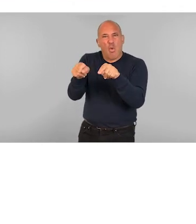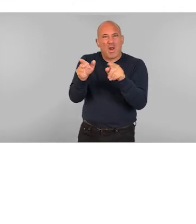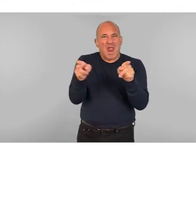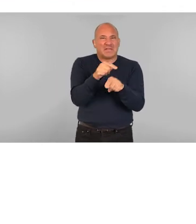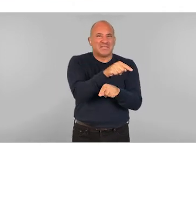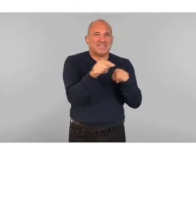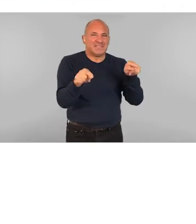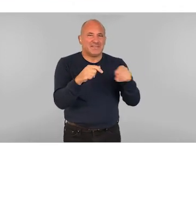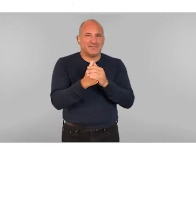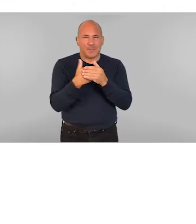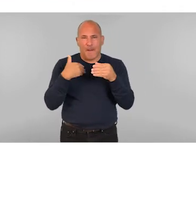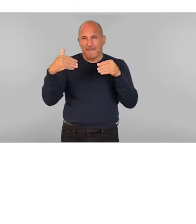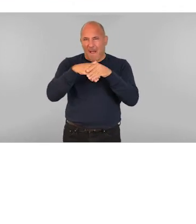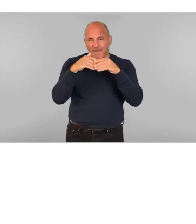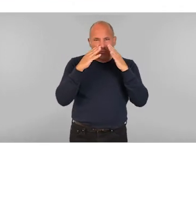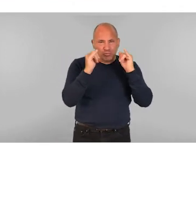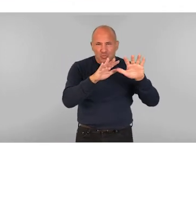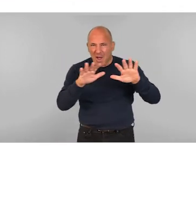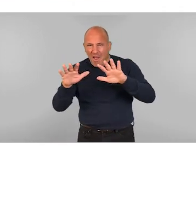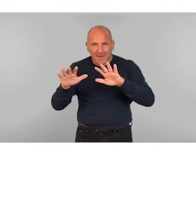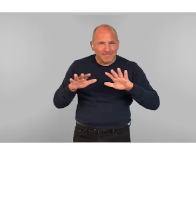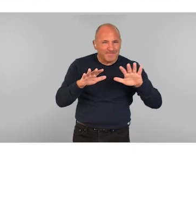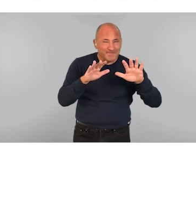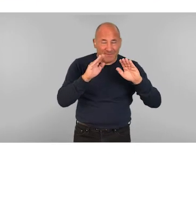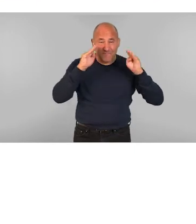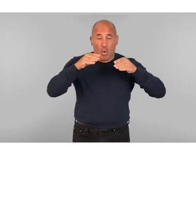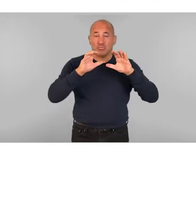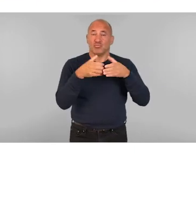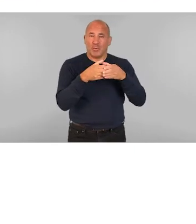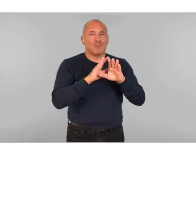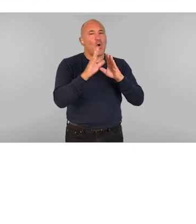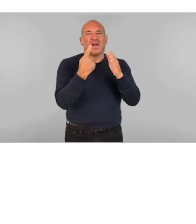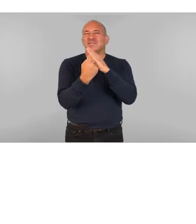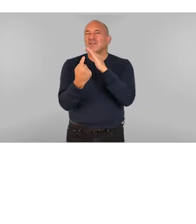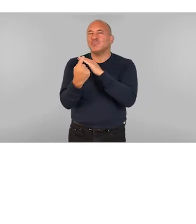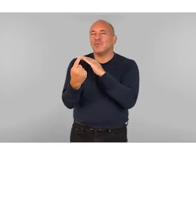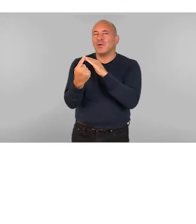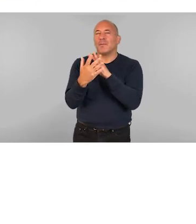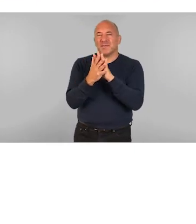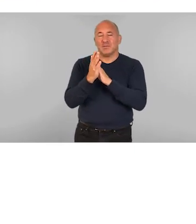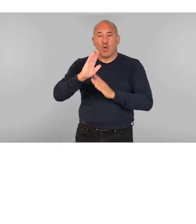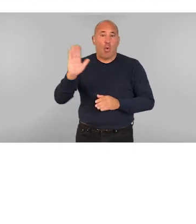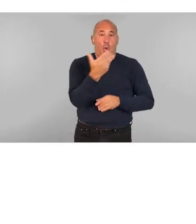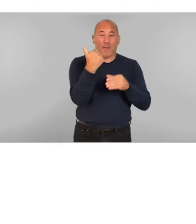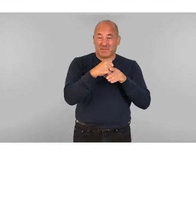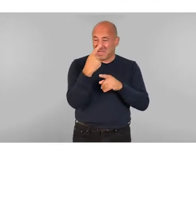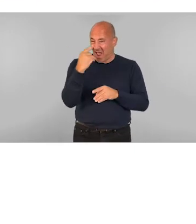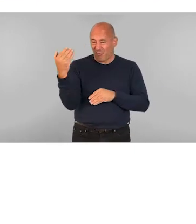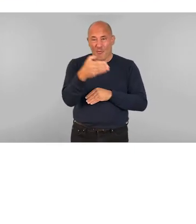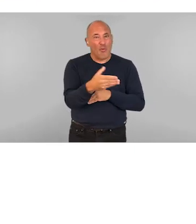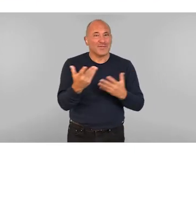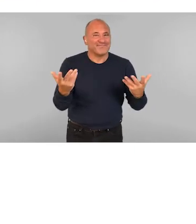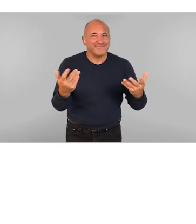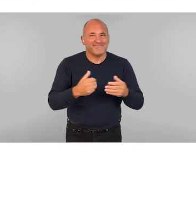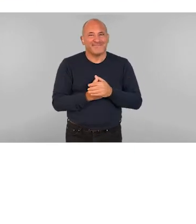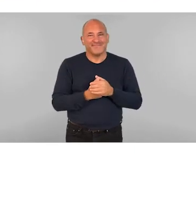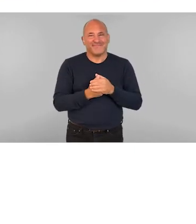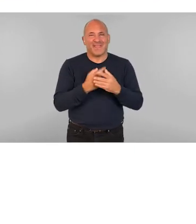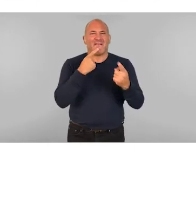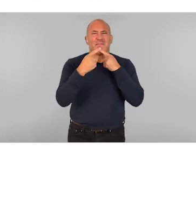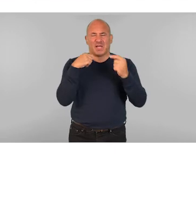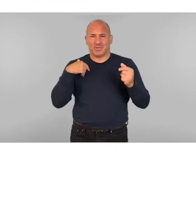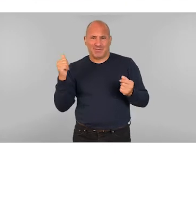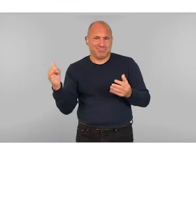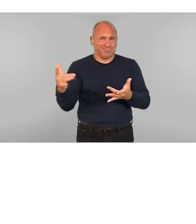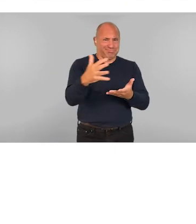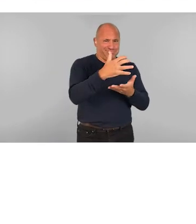Member checking took place as part of a focus group rather than individually, which not all participants were able to attend. Much of the information